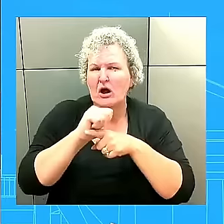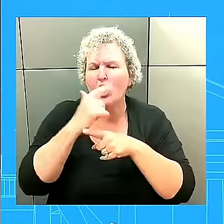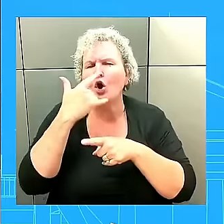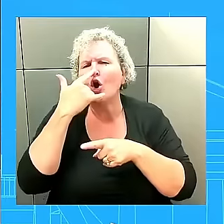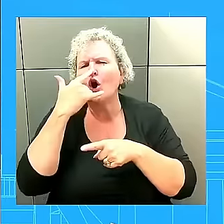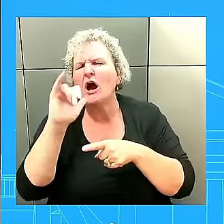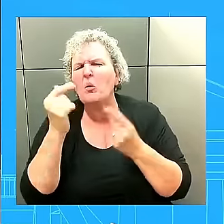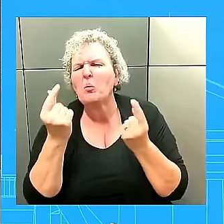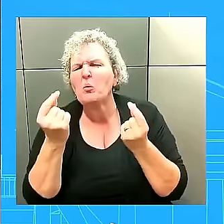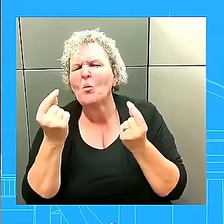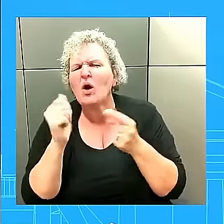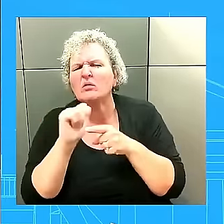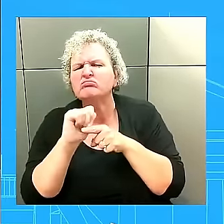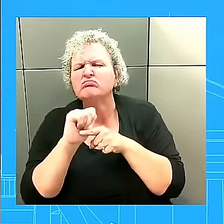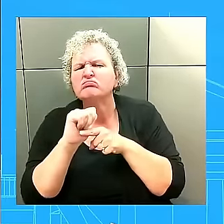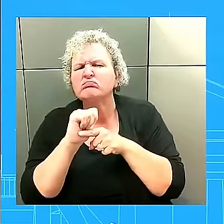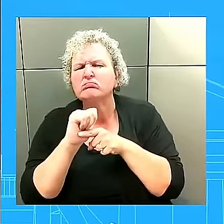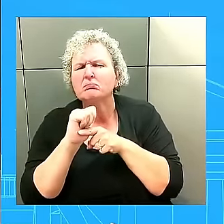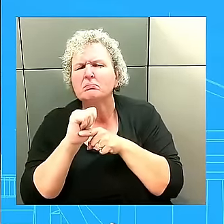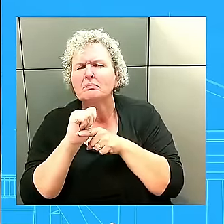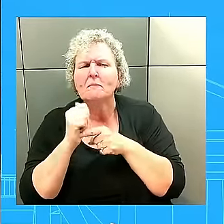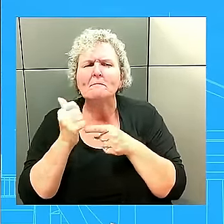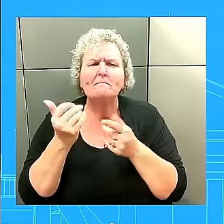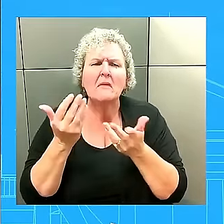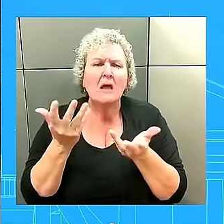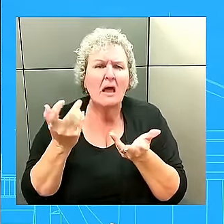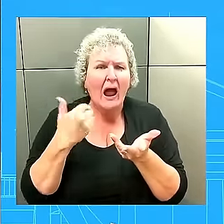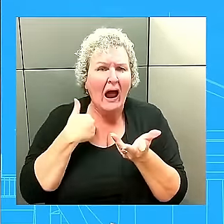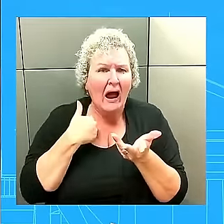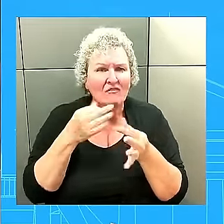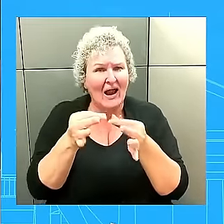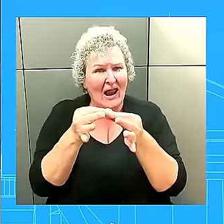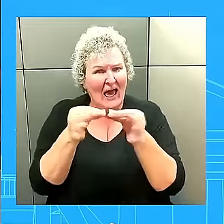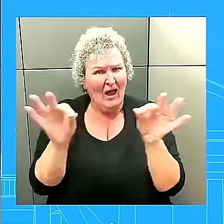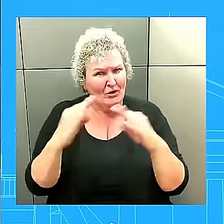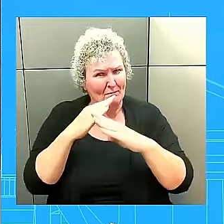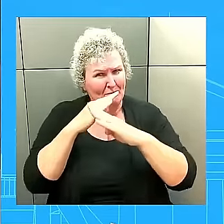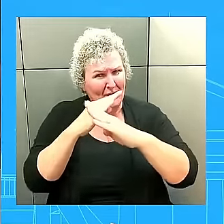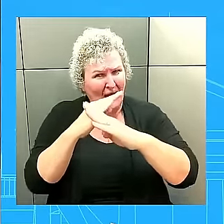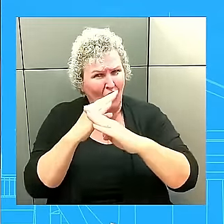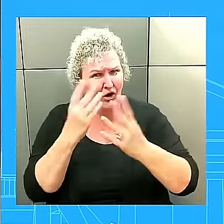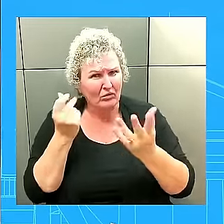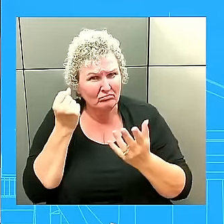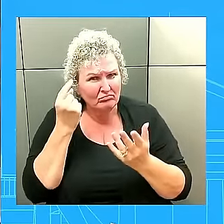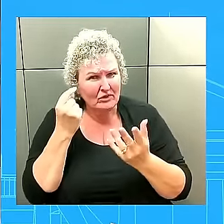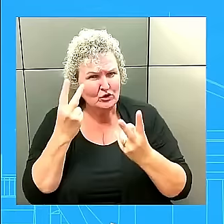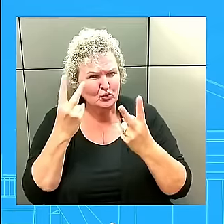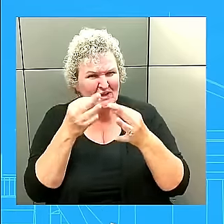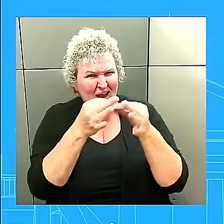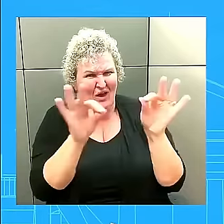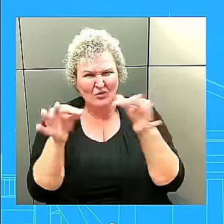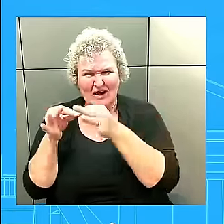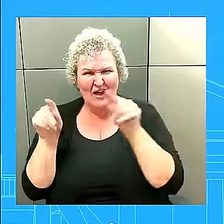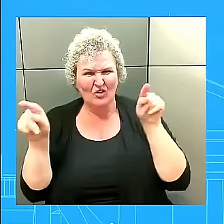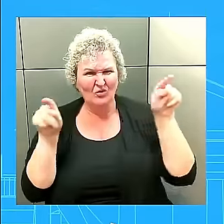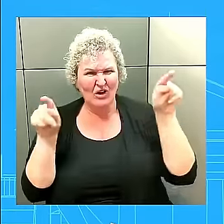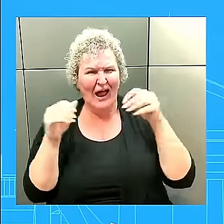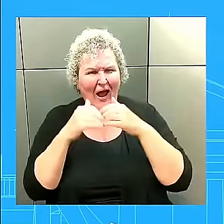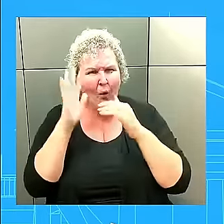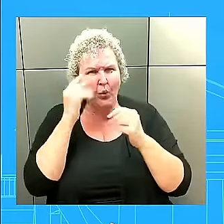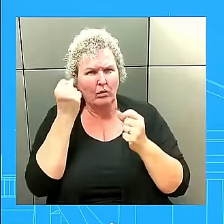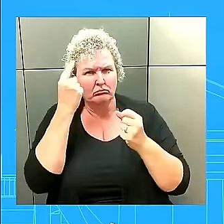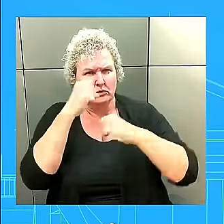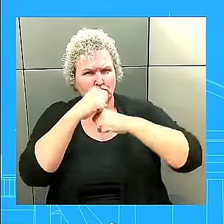barrier? And once these North Korean soldiers are employed, like what would the command structure? It's a great question. I wish we had an answer to it.